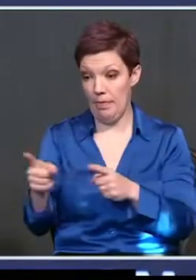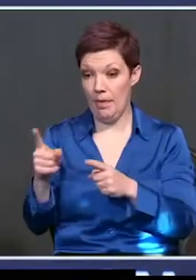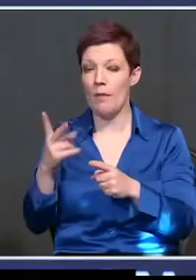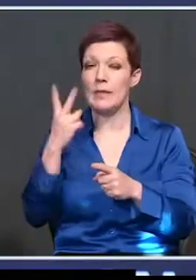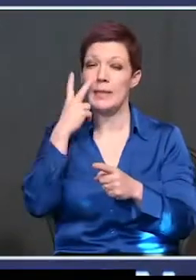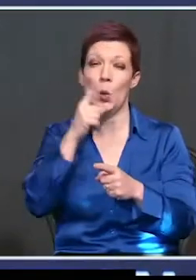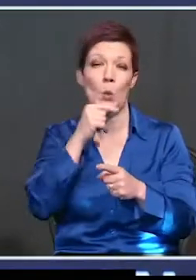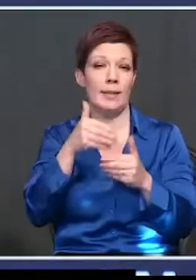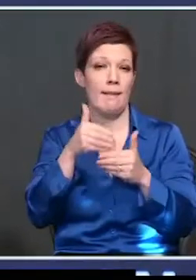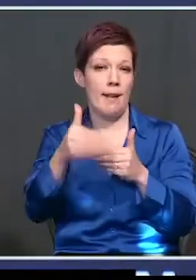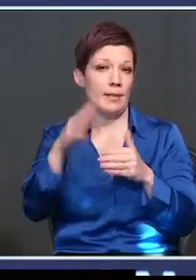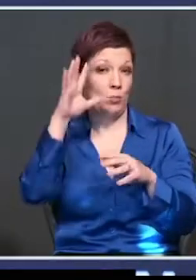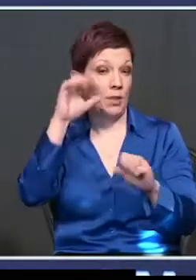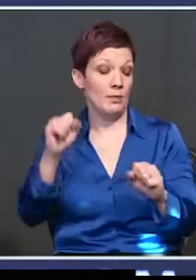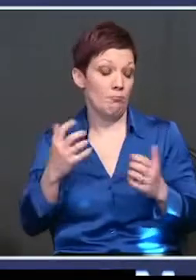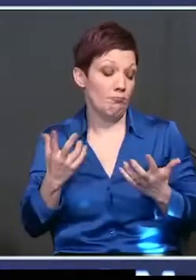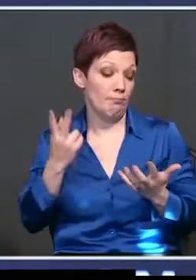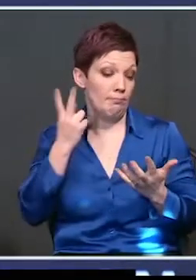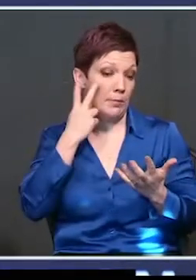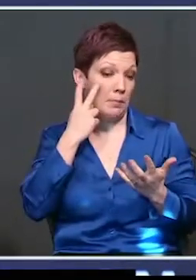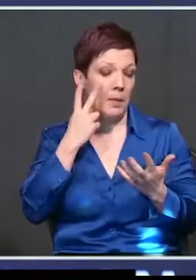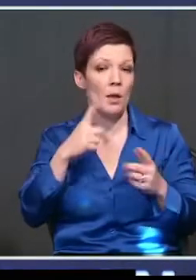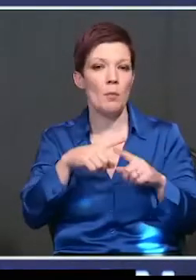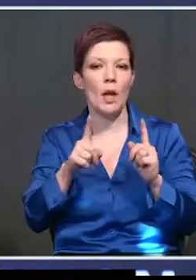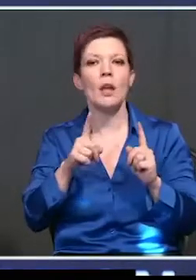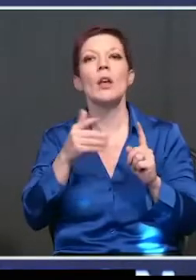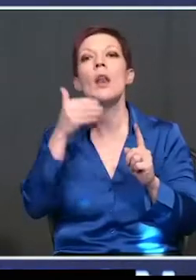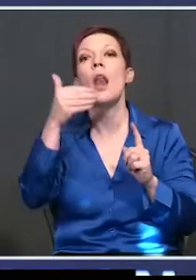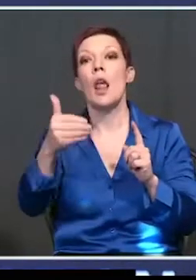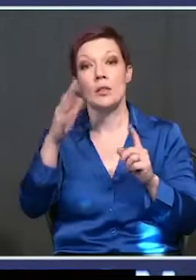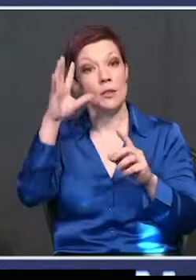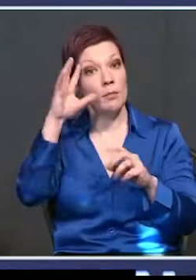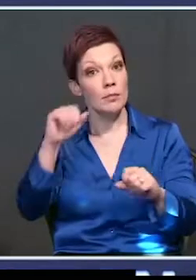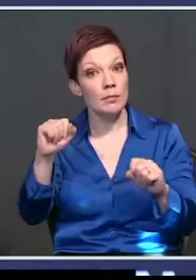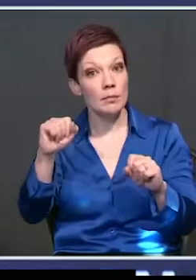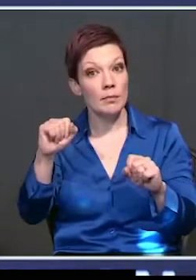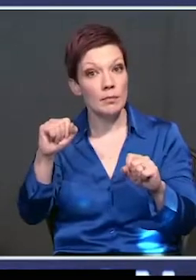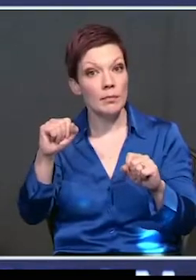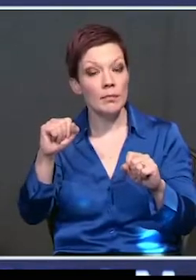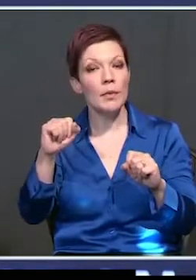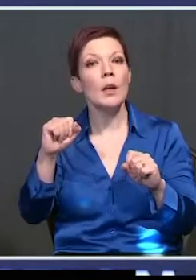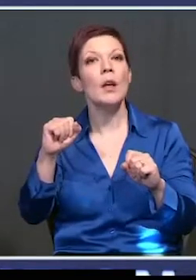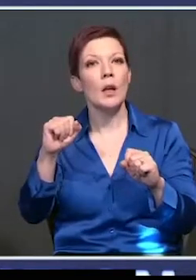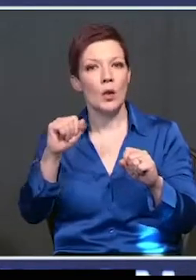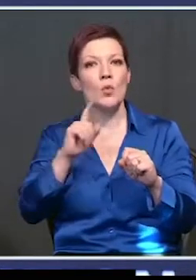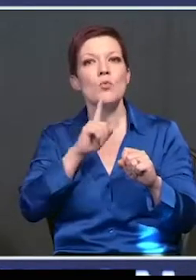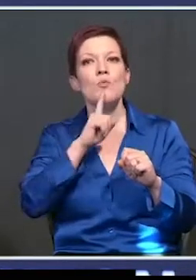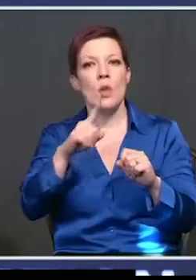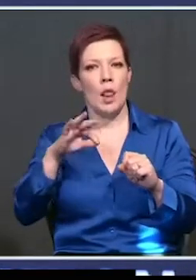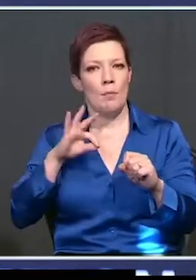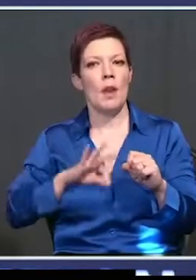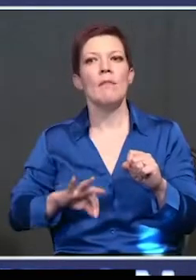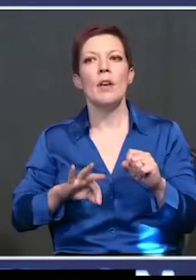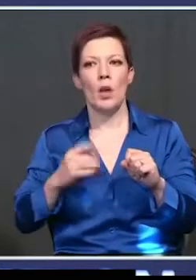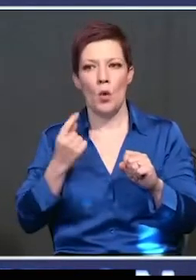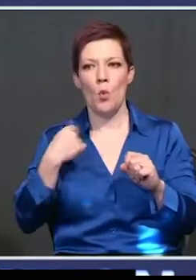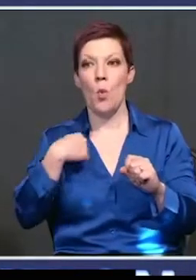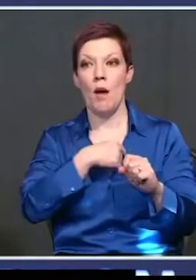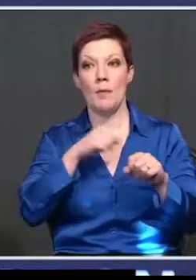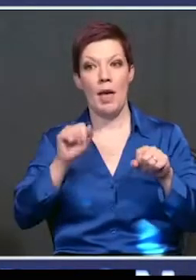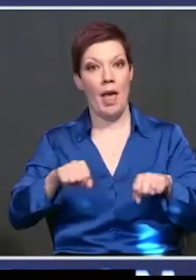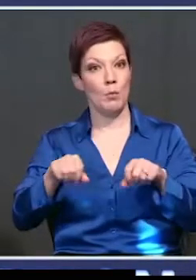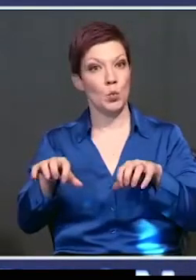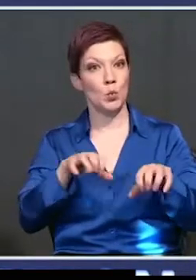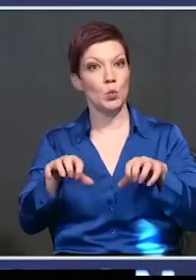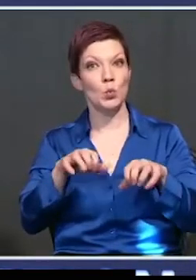to see who the next administration is. But whichever the next administration is will really benefit by what we've been able to do with